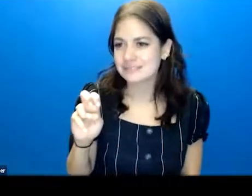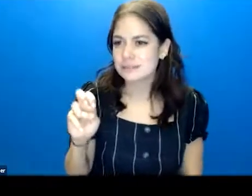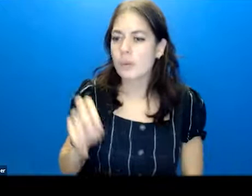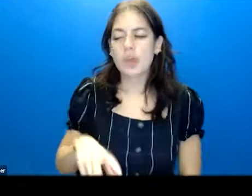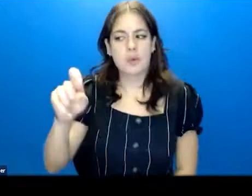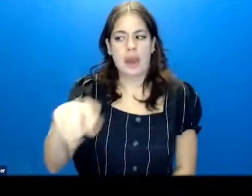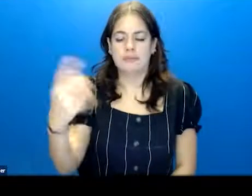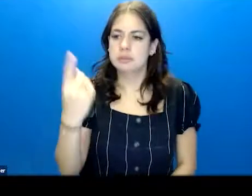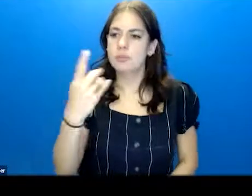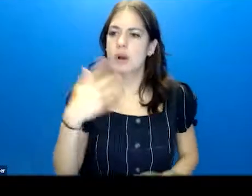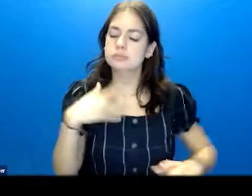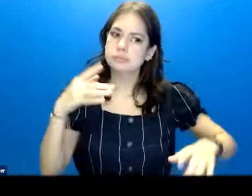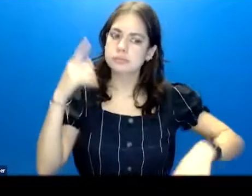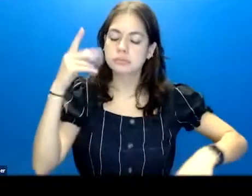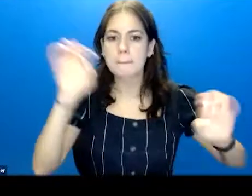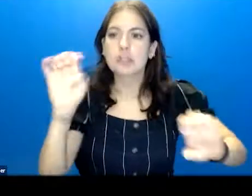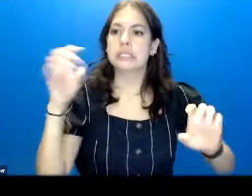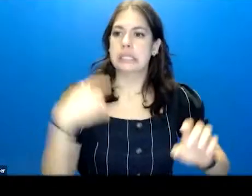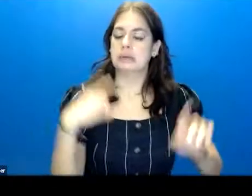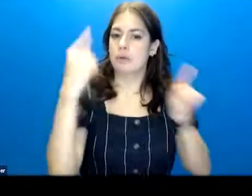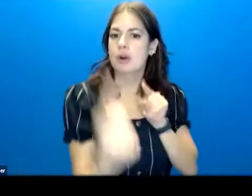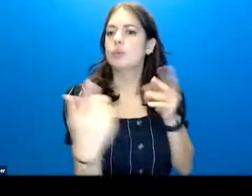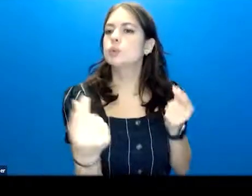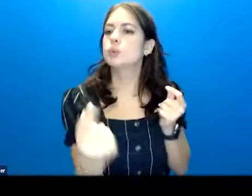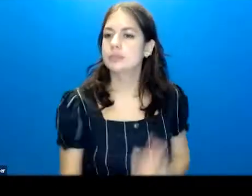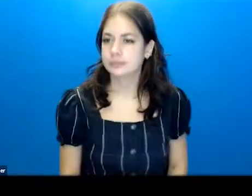have someone who's in crisis sitting in front of you, what do you do?